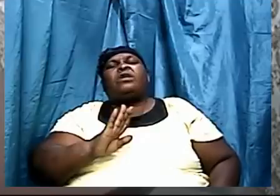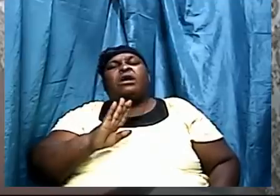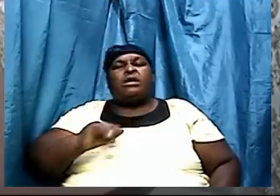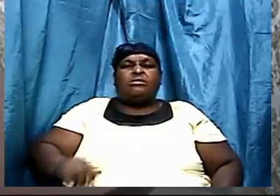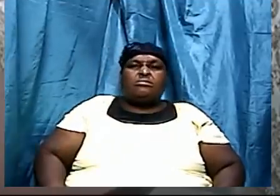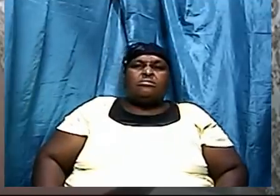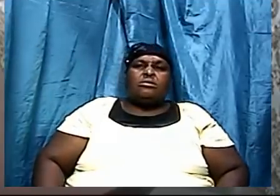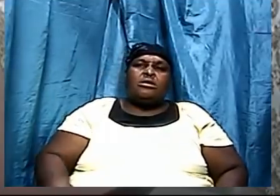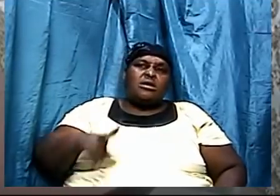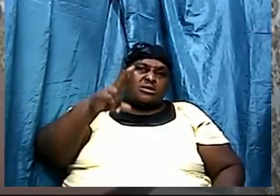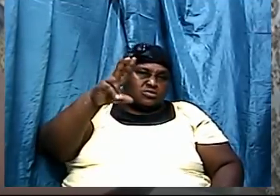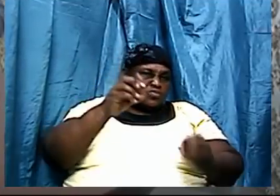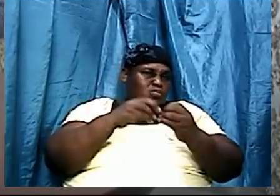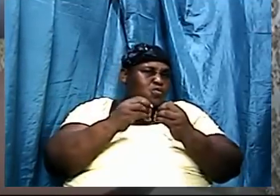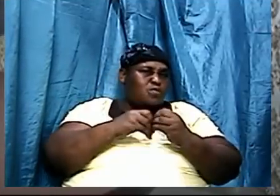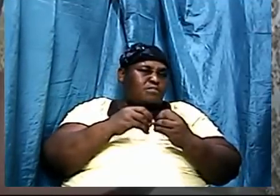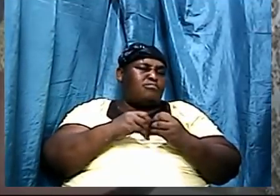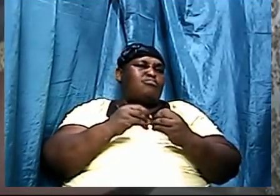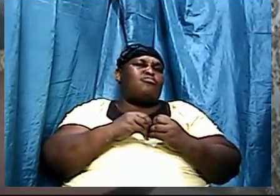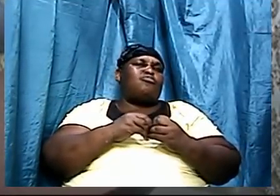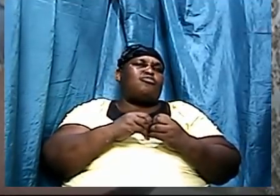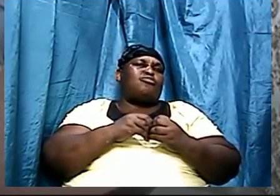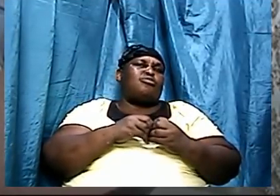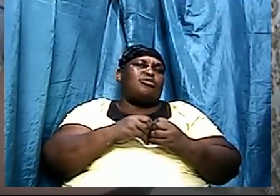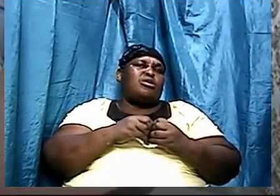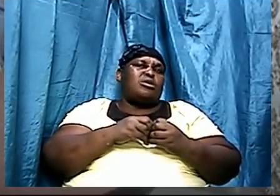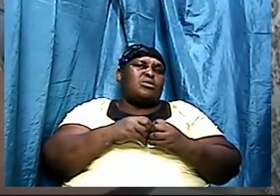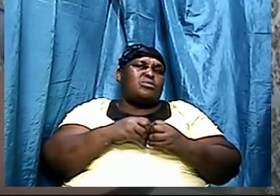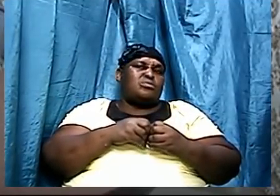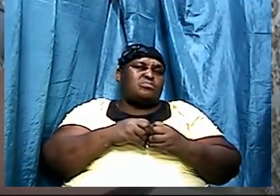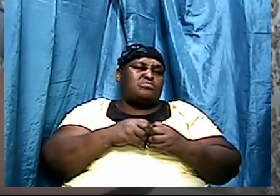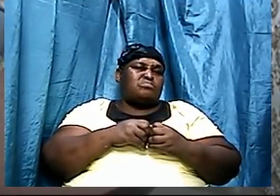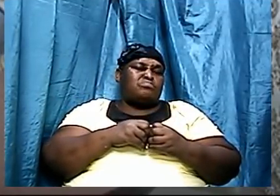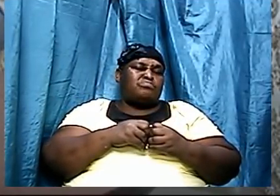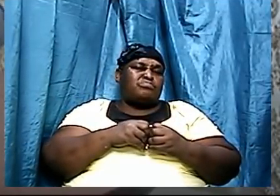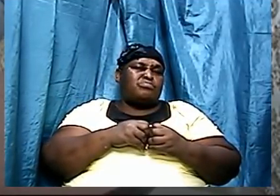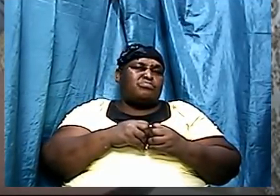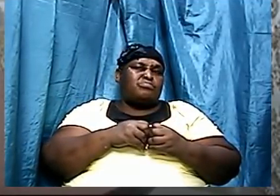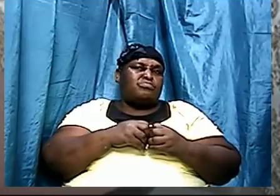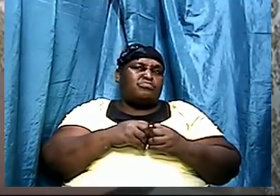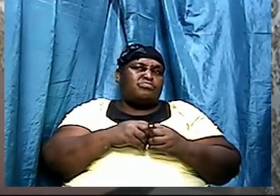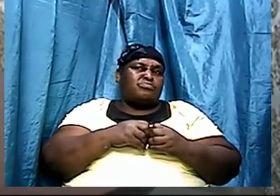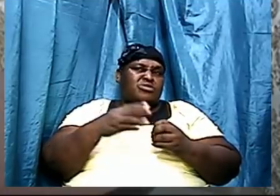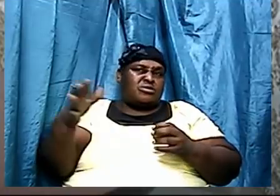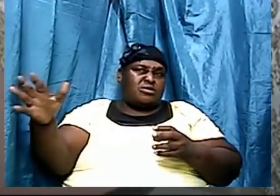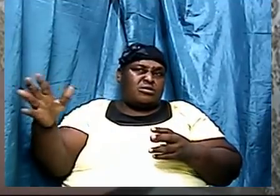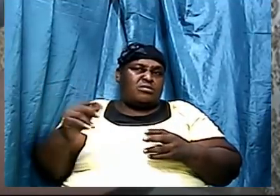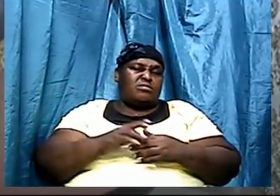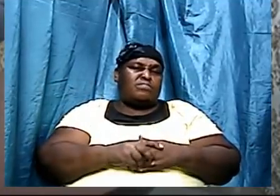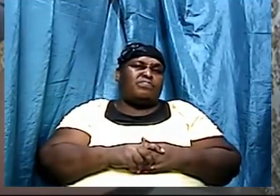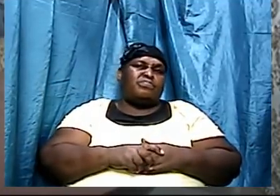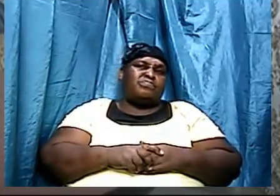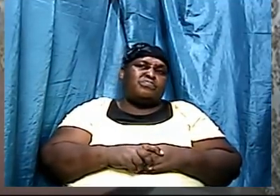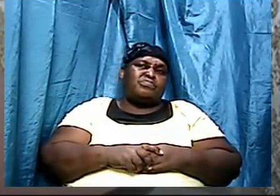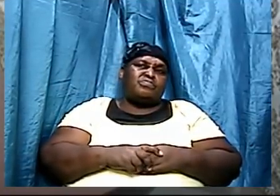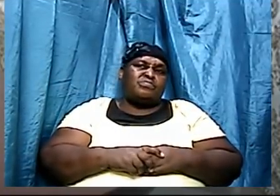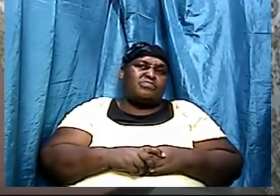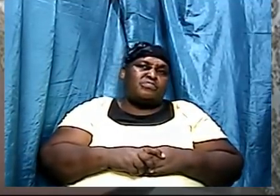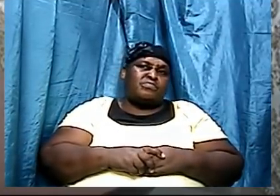areas to go so we can jump back to the slides let us look at meteorology